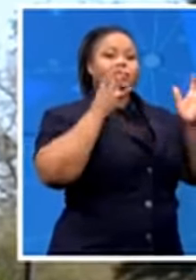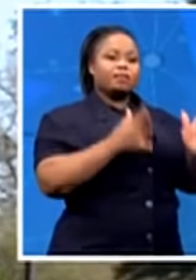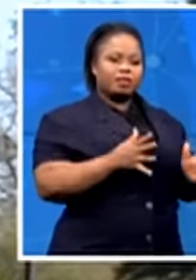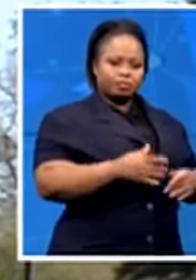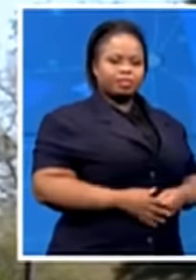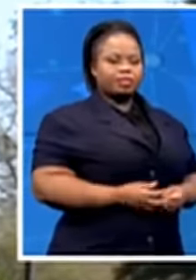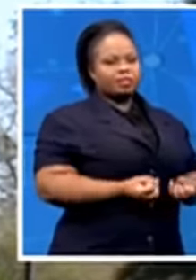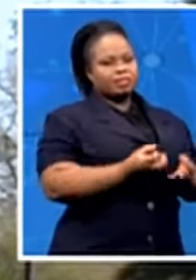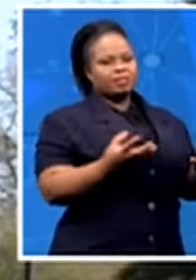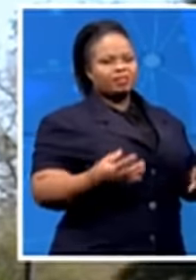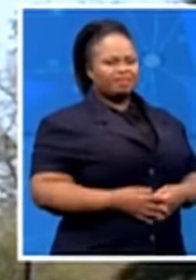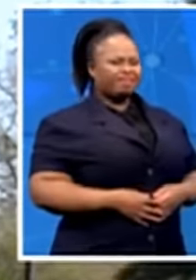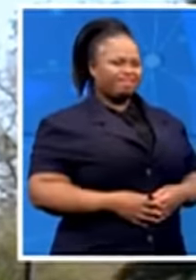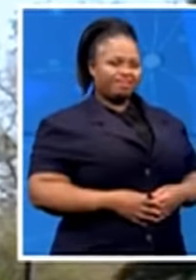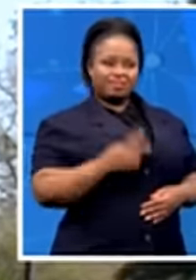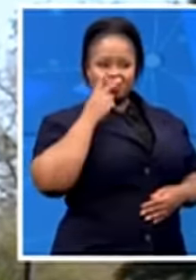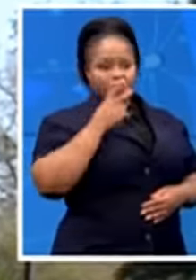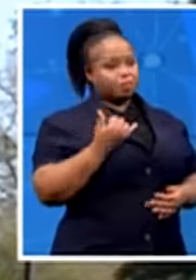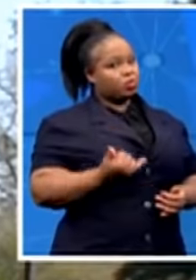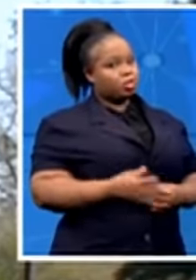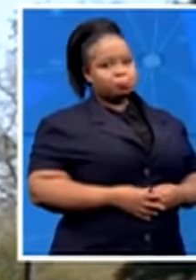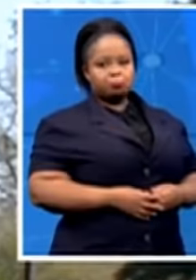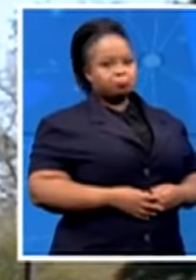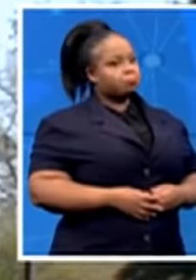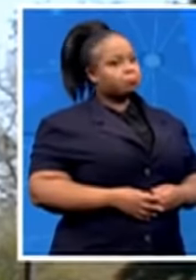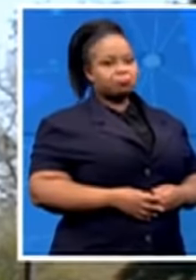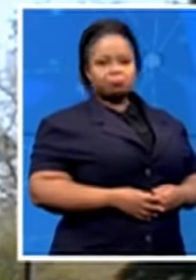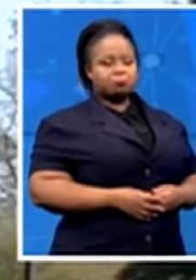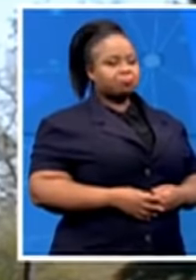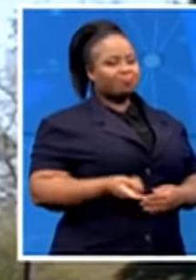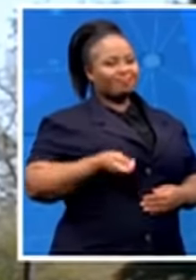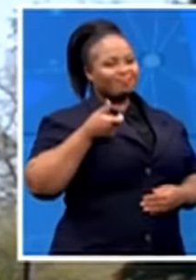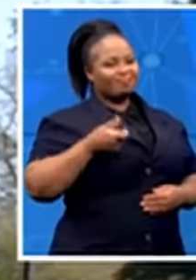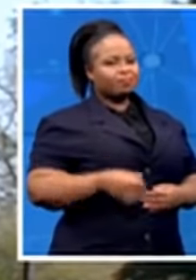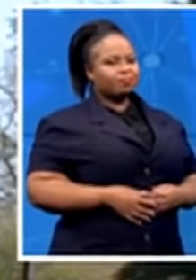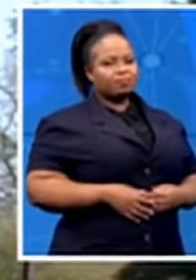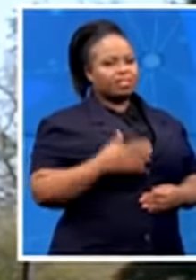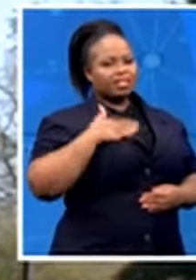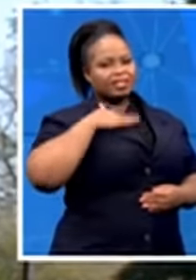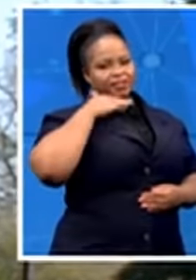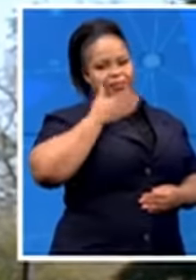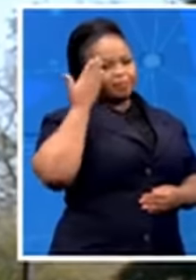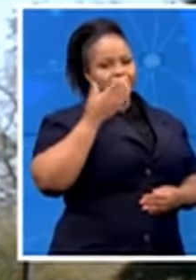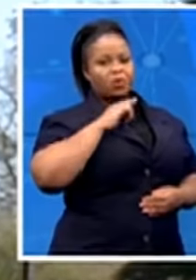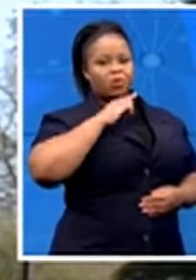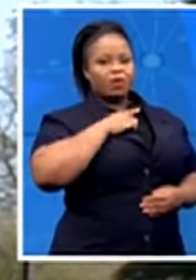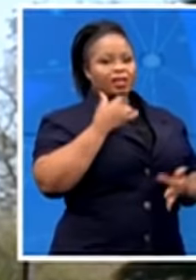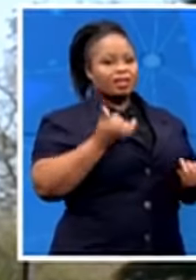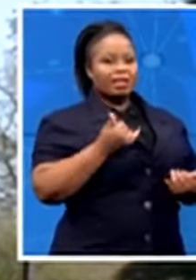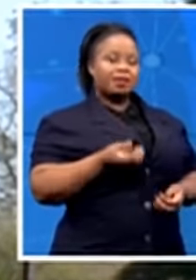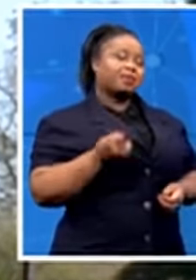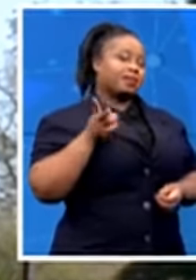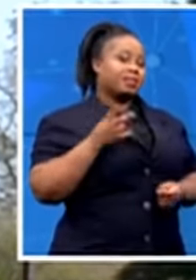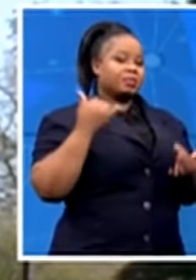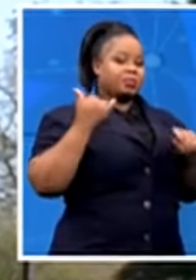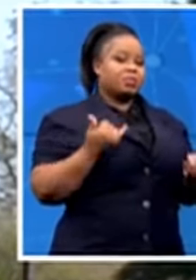today is that this is far too little. And the other aspect is that, you know, today we have distributed 2,000 food